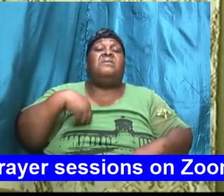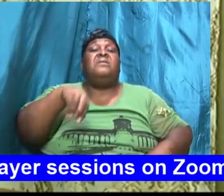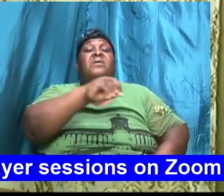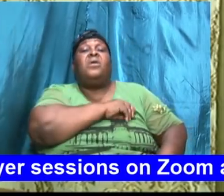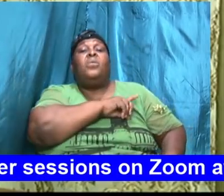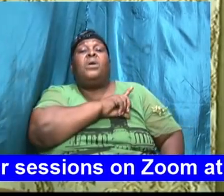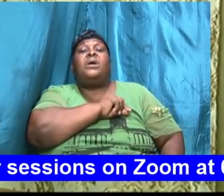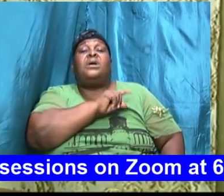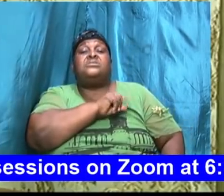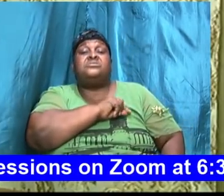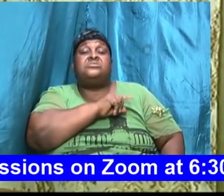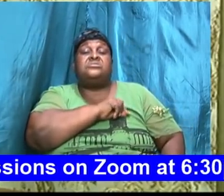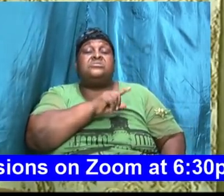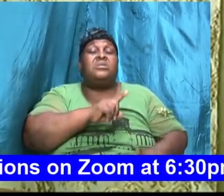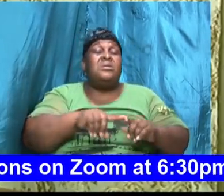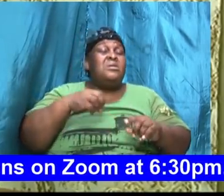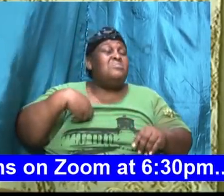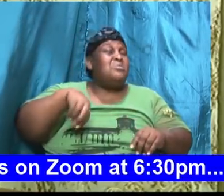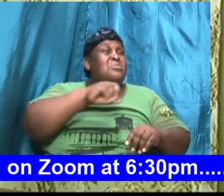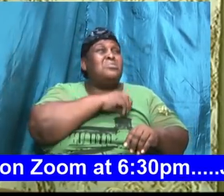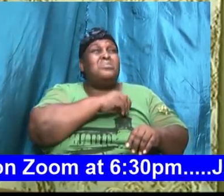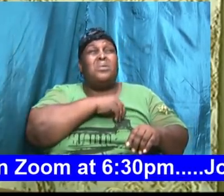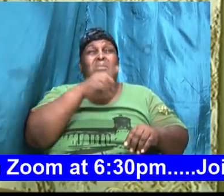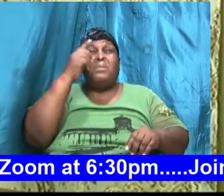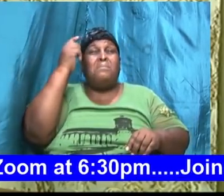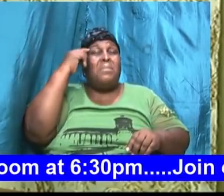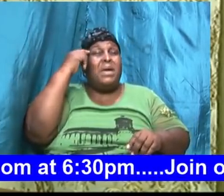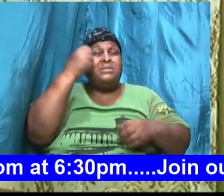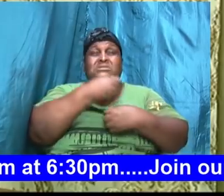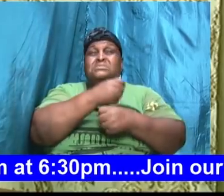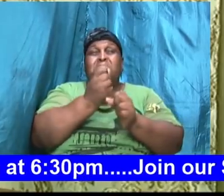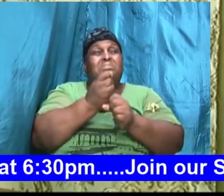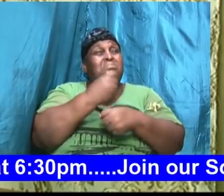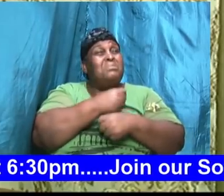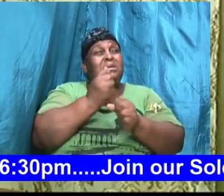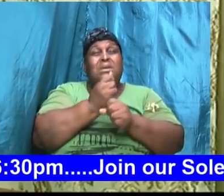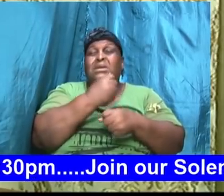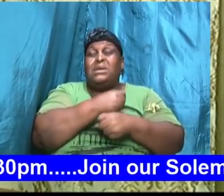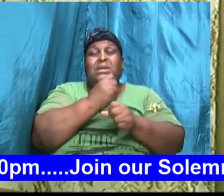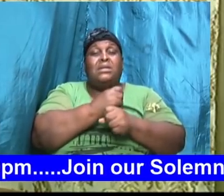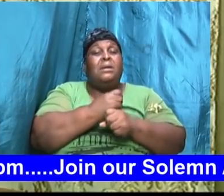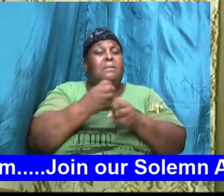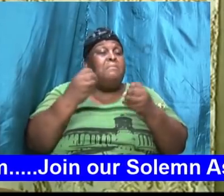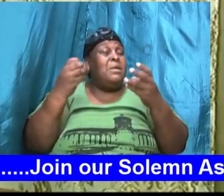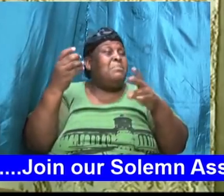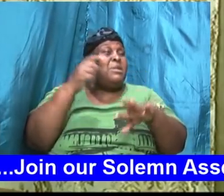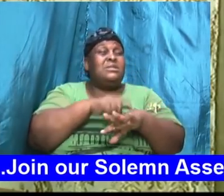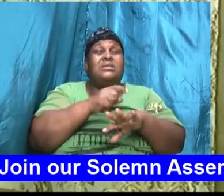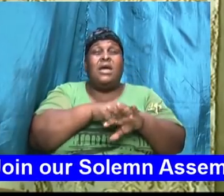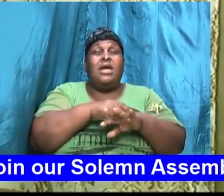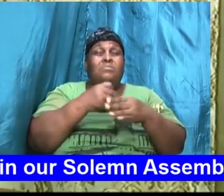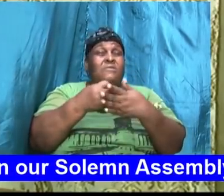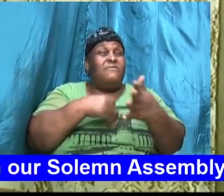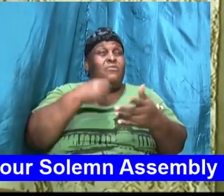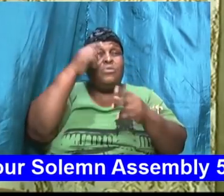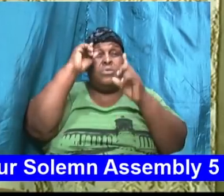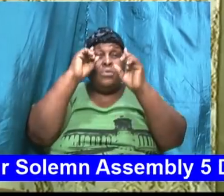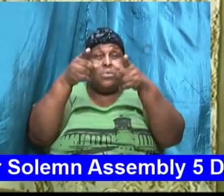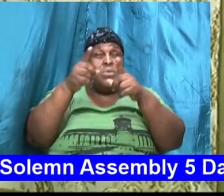but our mind is already made up often times before we go to God